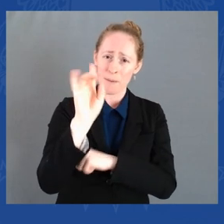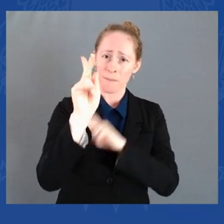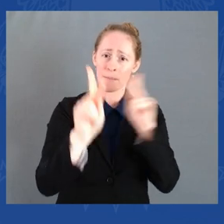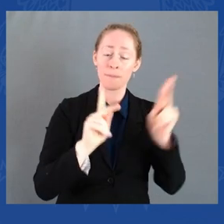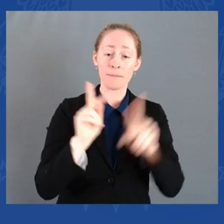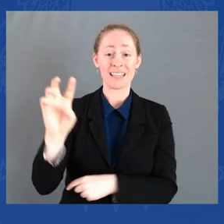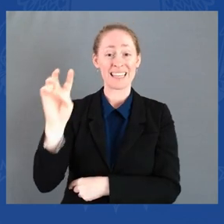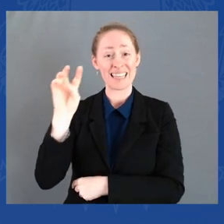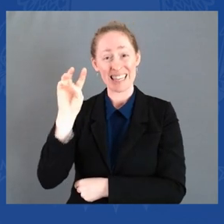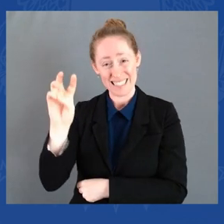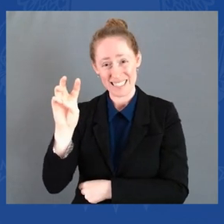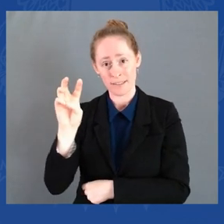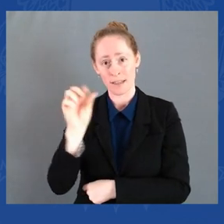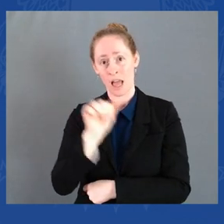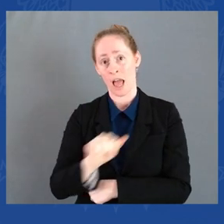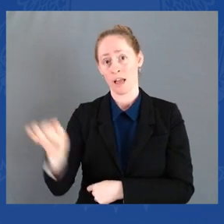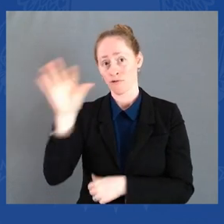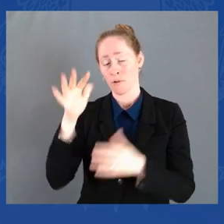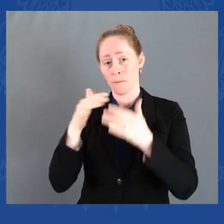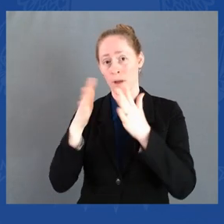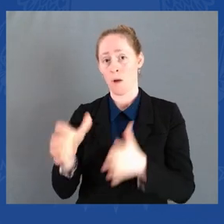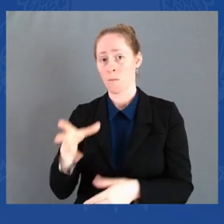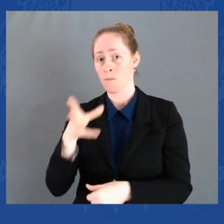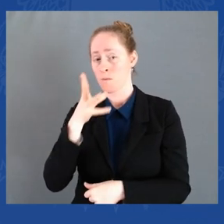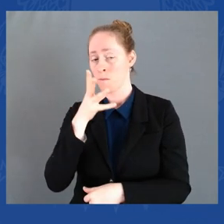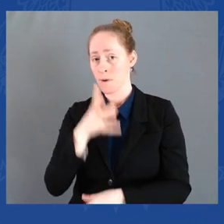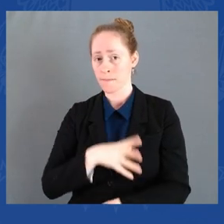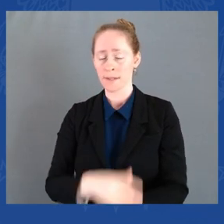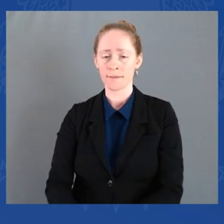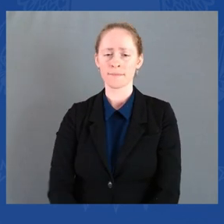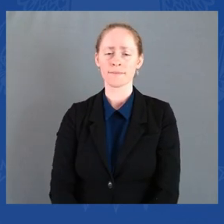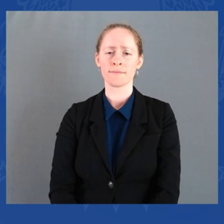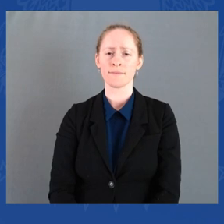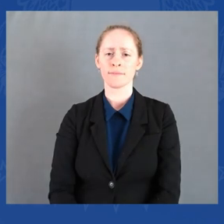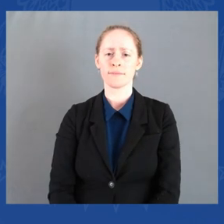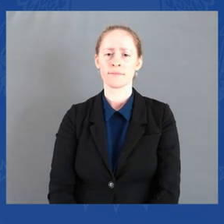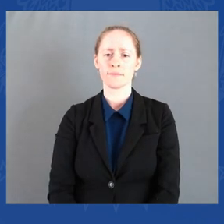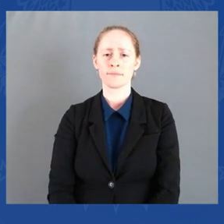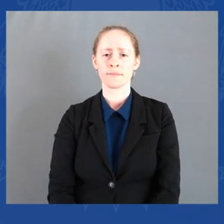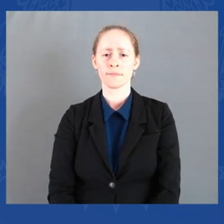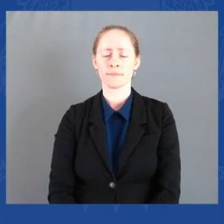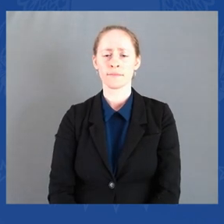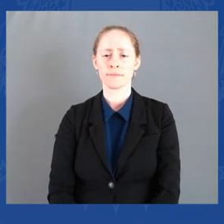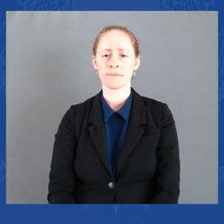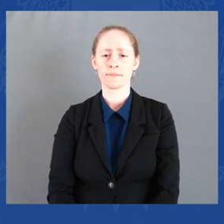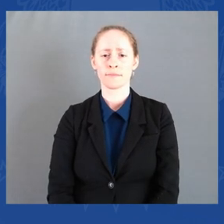sadly, what I said then remains true now.